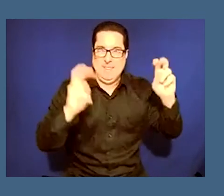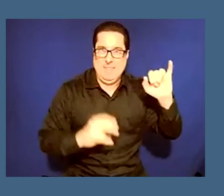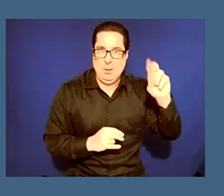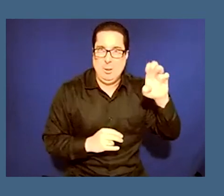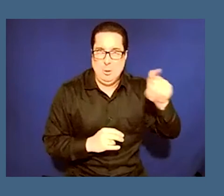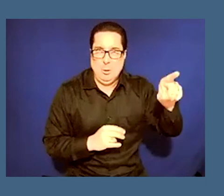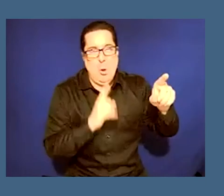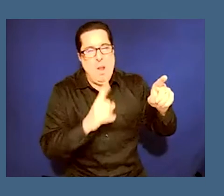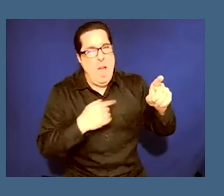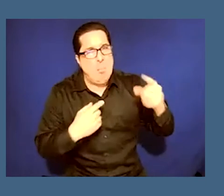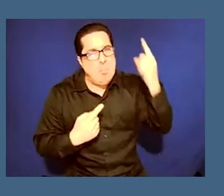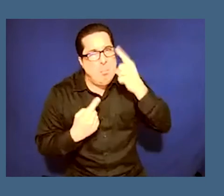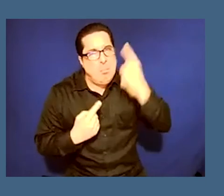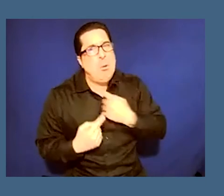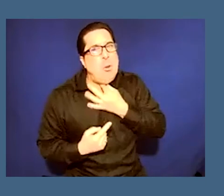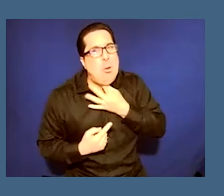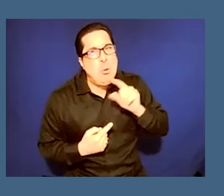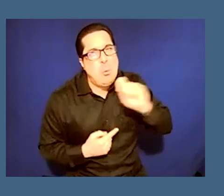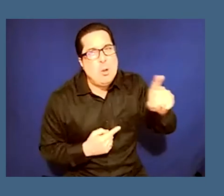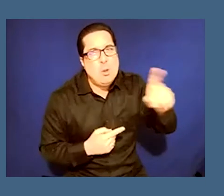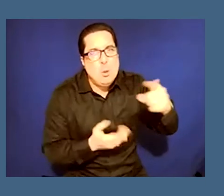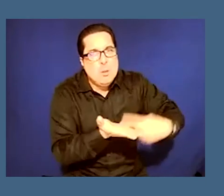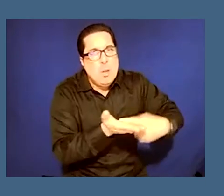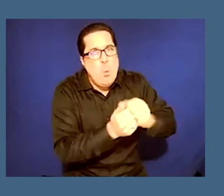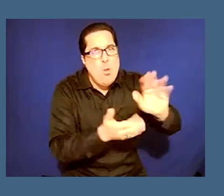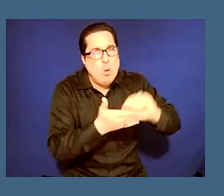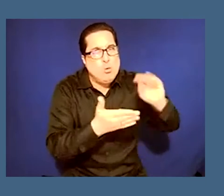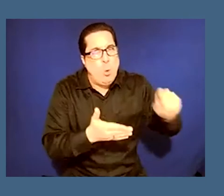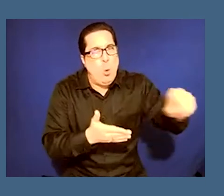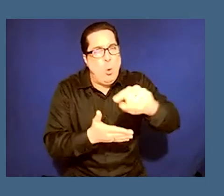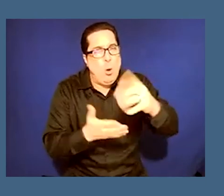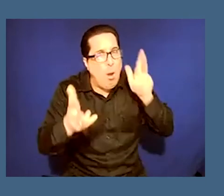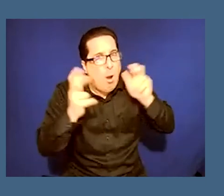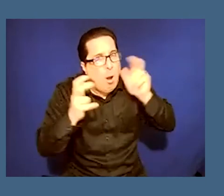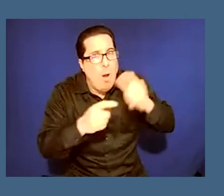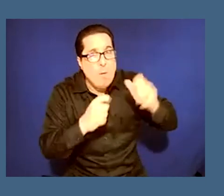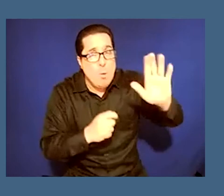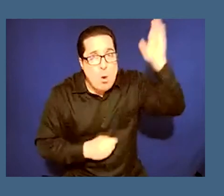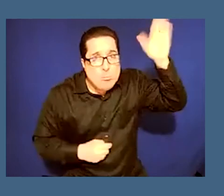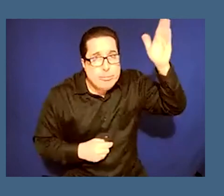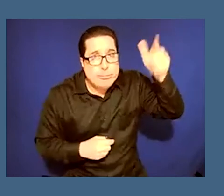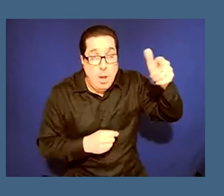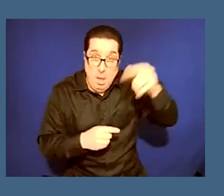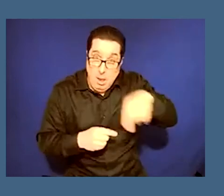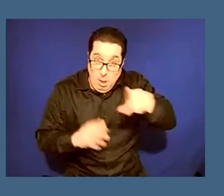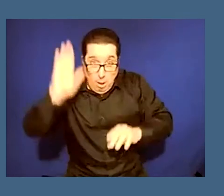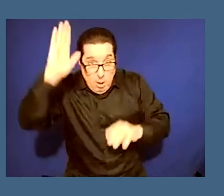of discussions that you have with your students because i you know what one hears and i don't know if this comes up in class is that well the